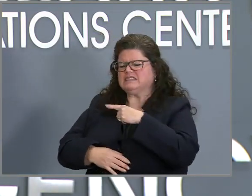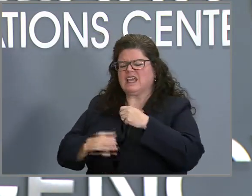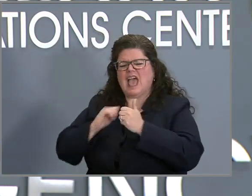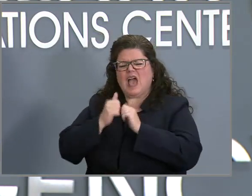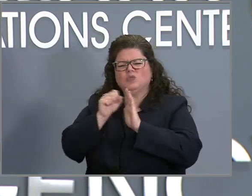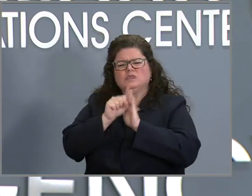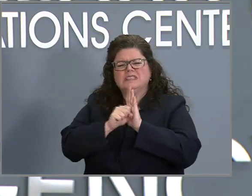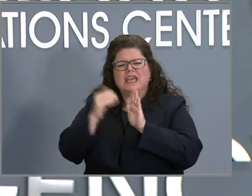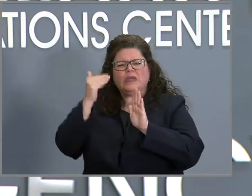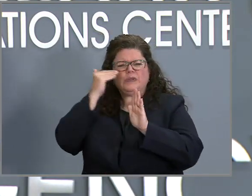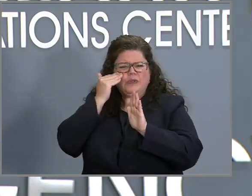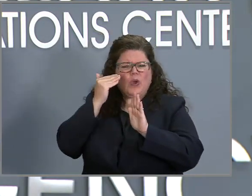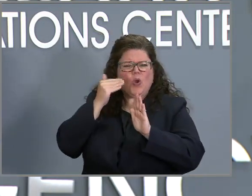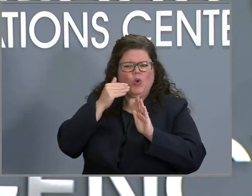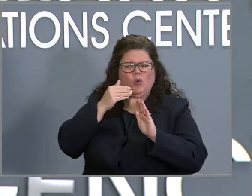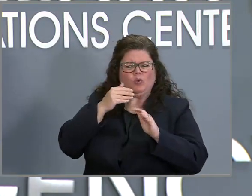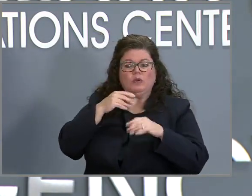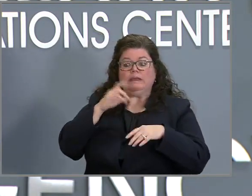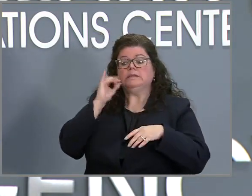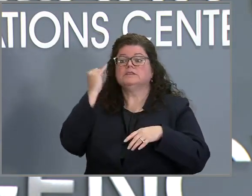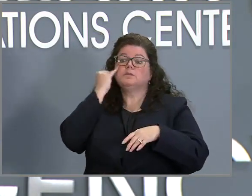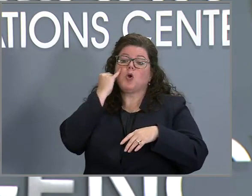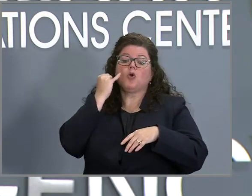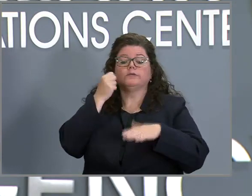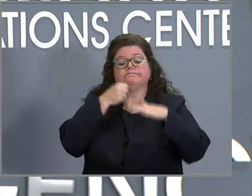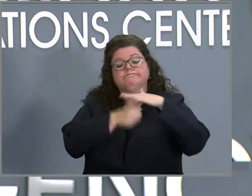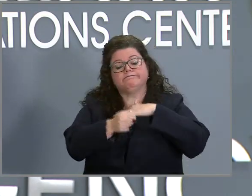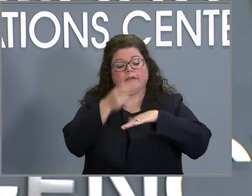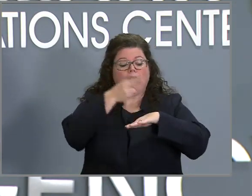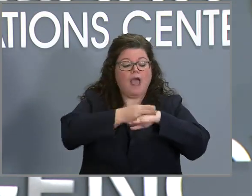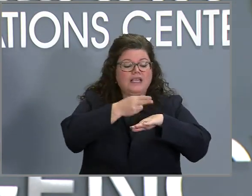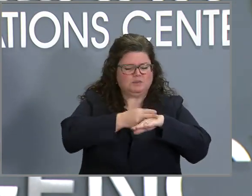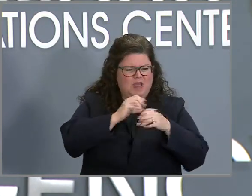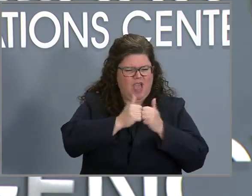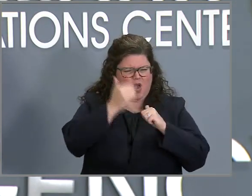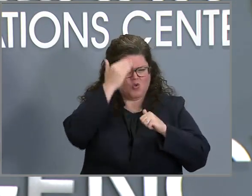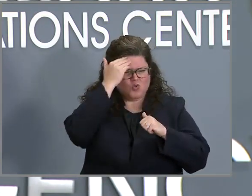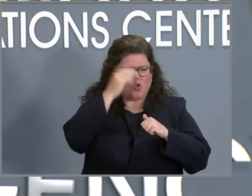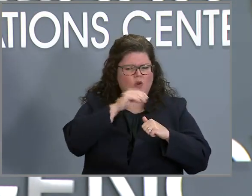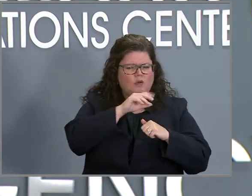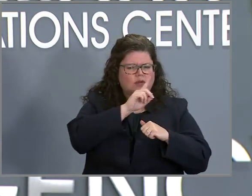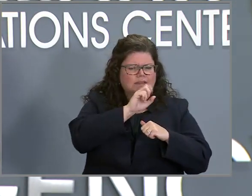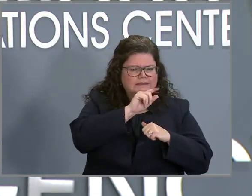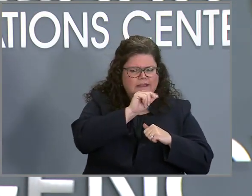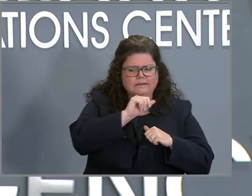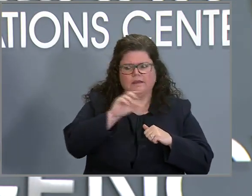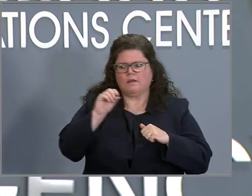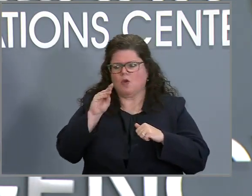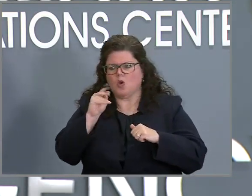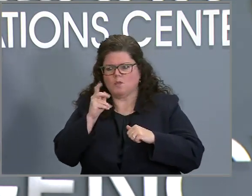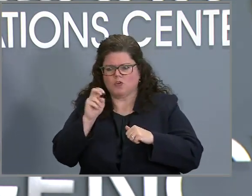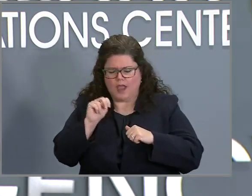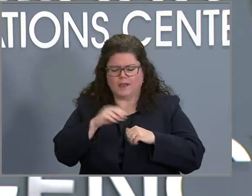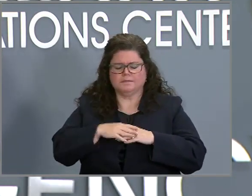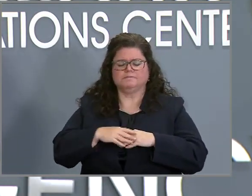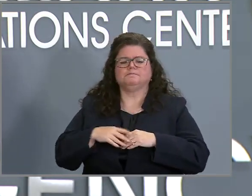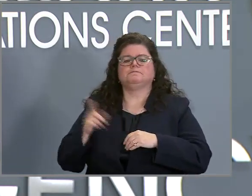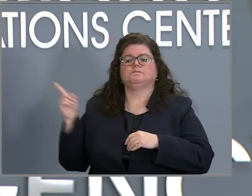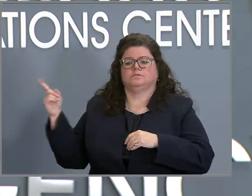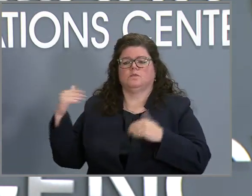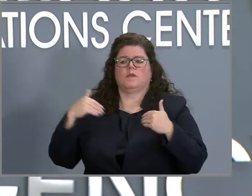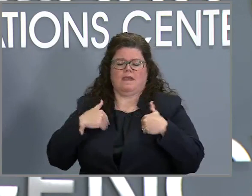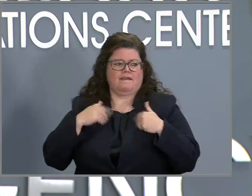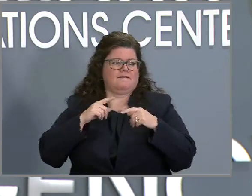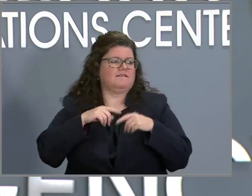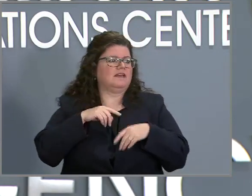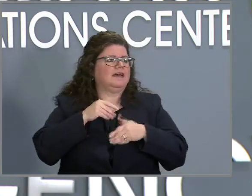hospitalized people have? Great. So, um, you know, at the state lab, we sequence all of the positives that we have. The CDC also has a